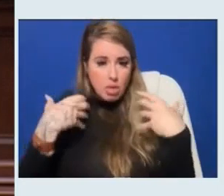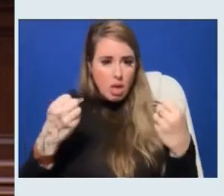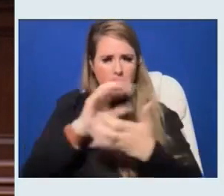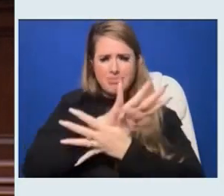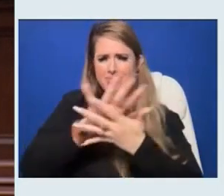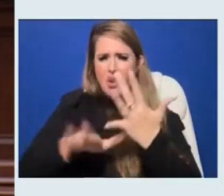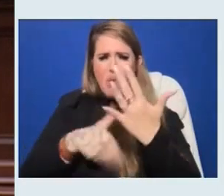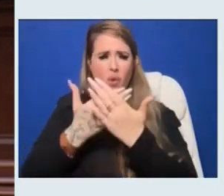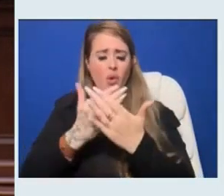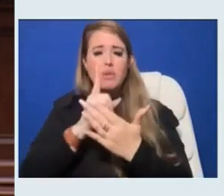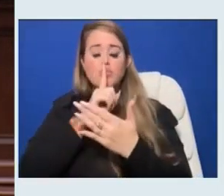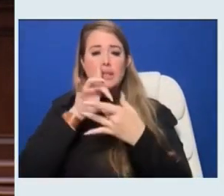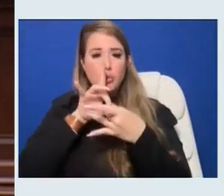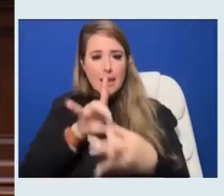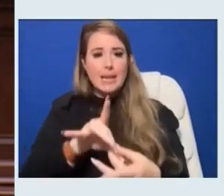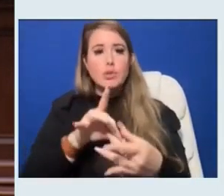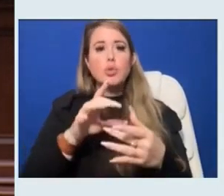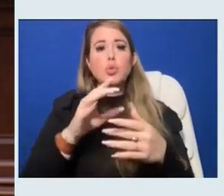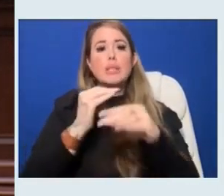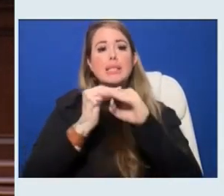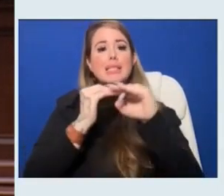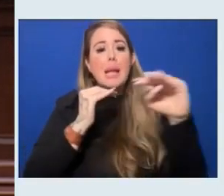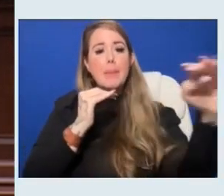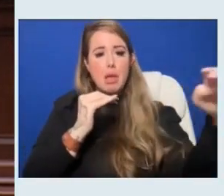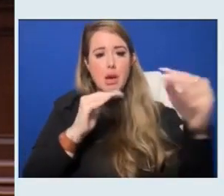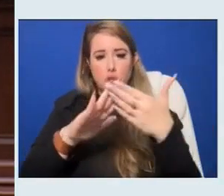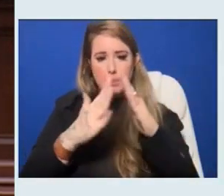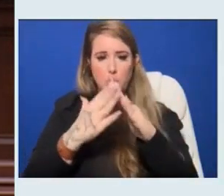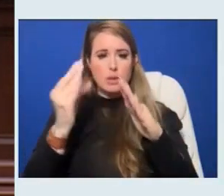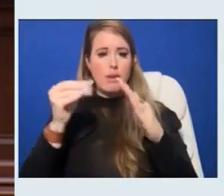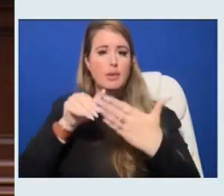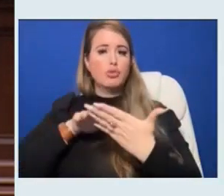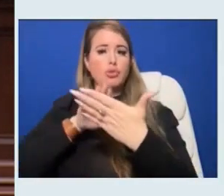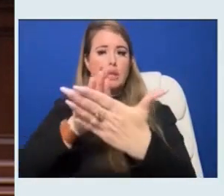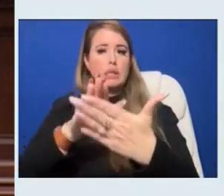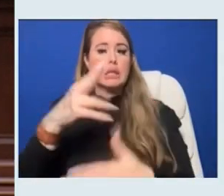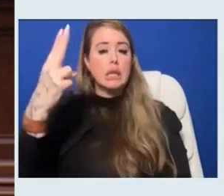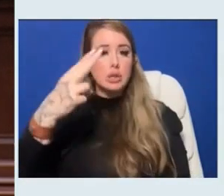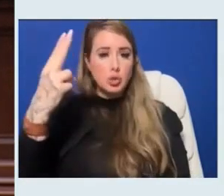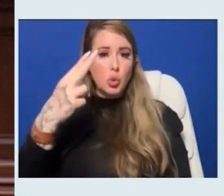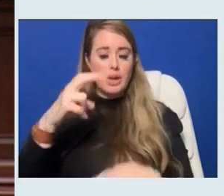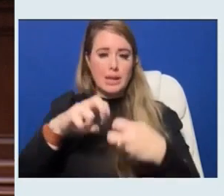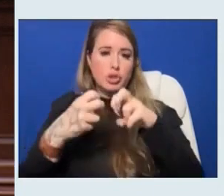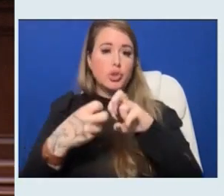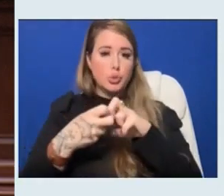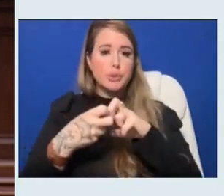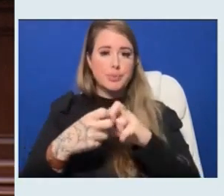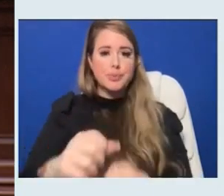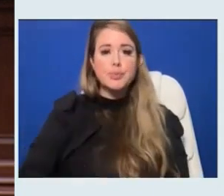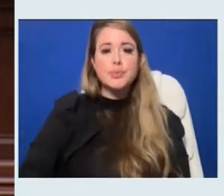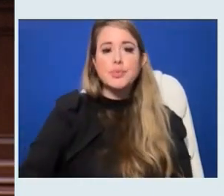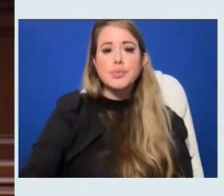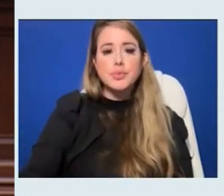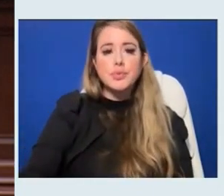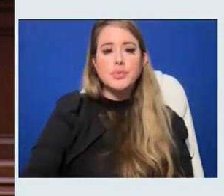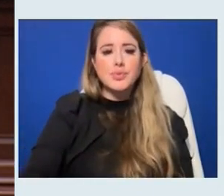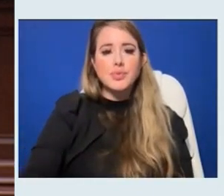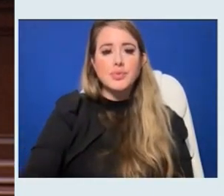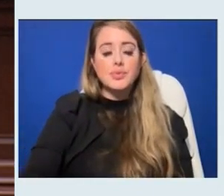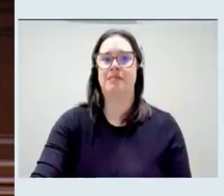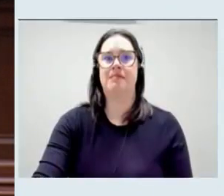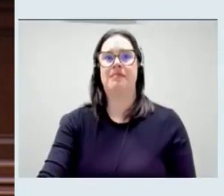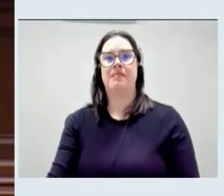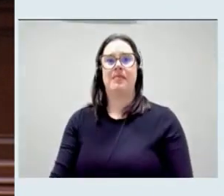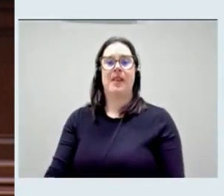go towards stabilizing communities and addressing historic inequities. Those investments must